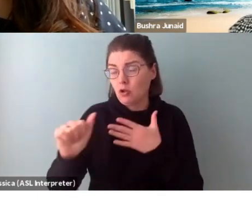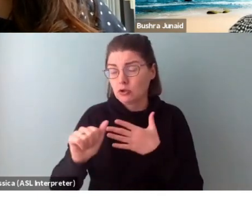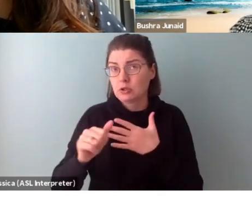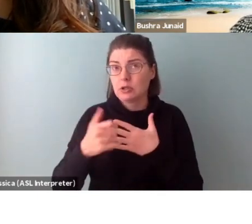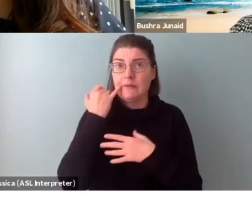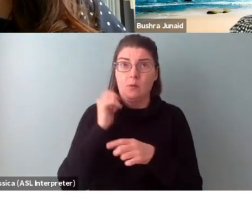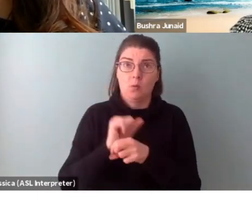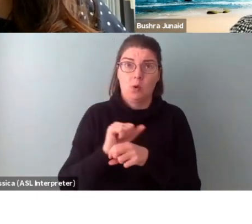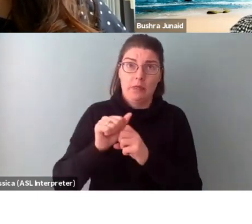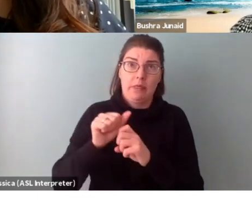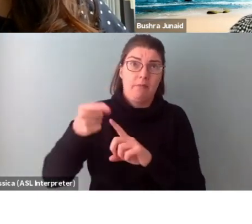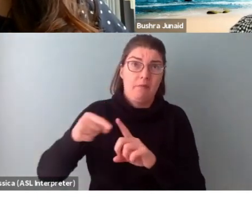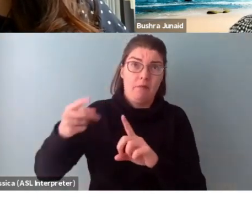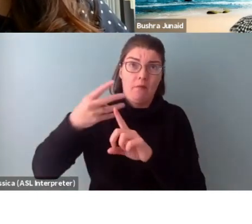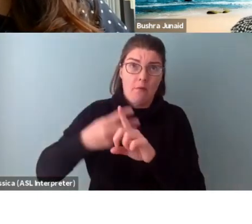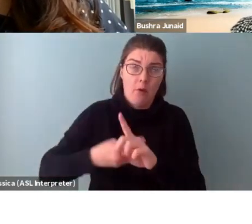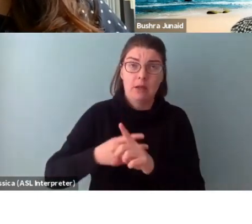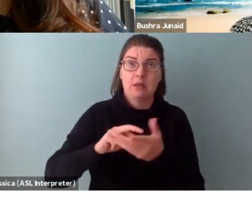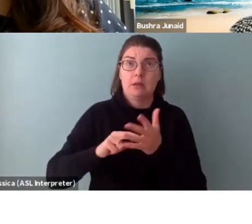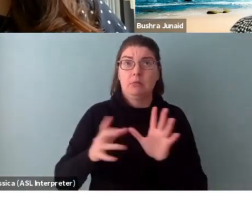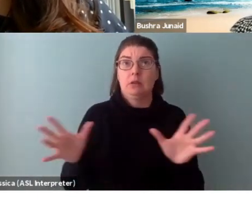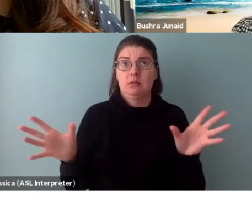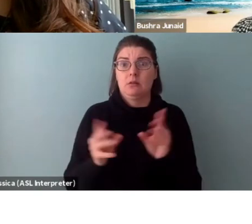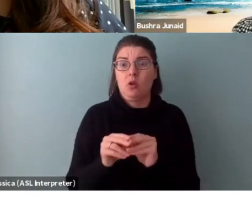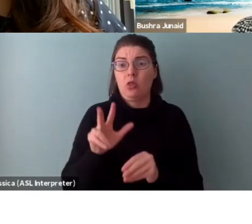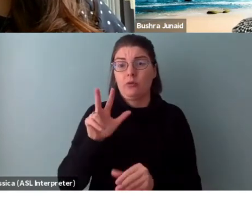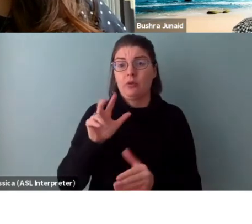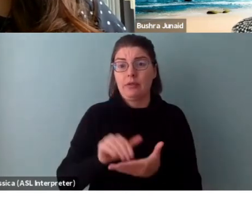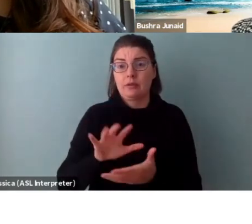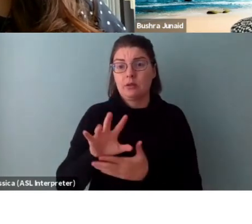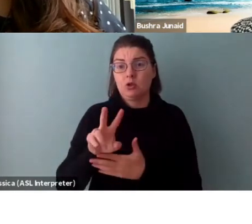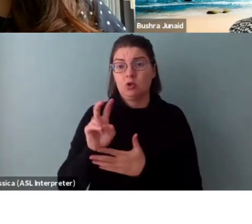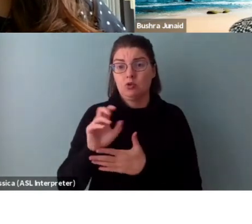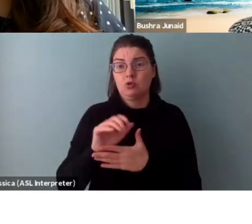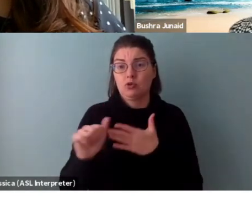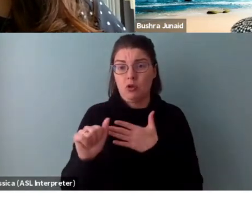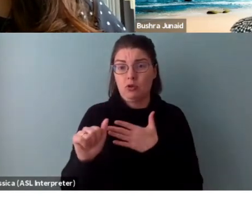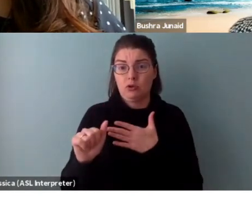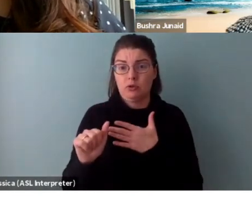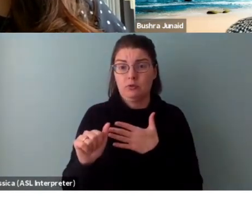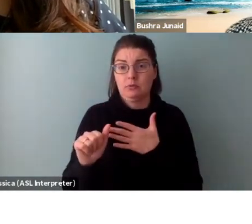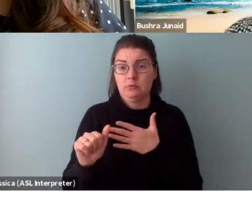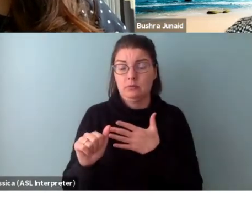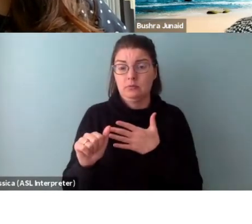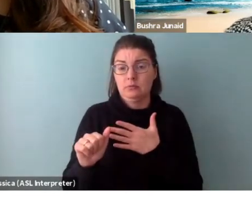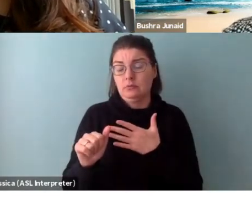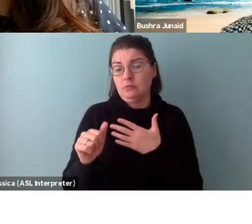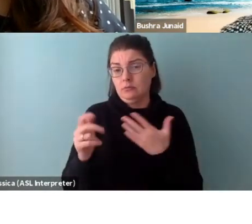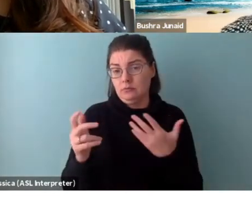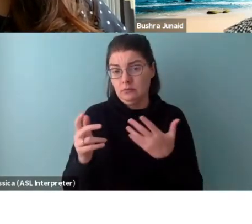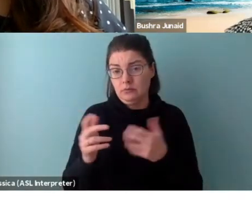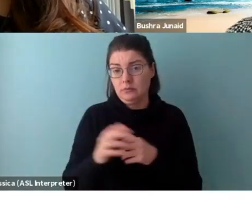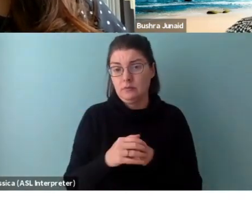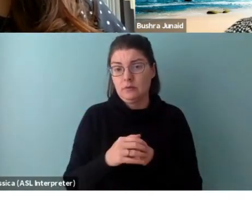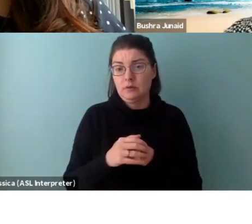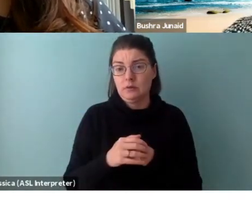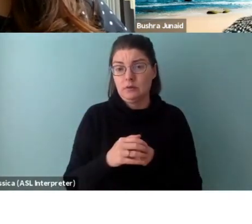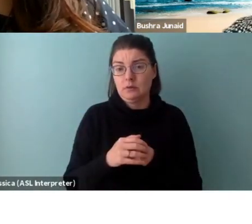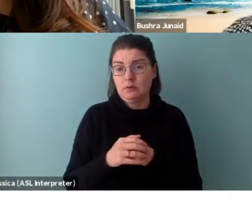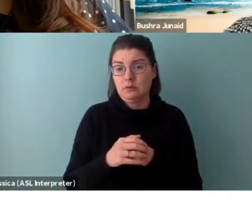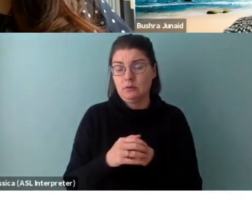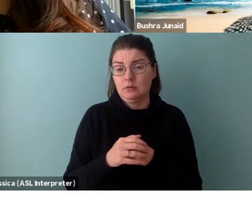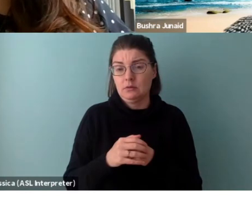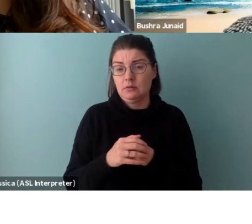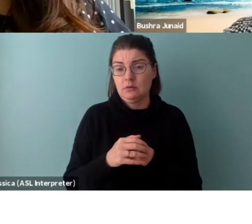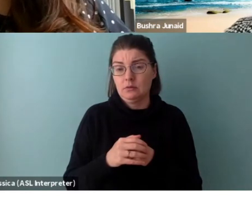meet with them for four months, that's $3,200 there, right? $3,200, then you've got our $1,000 in our,